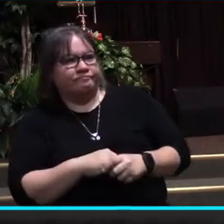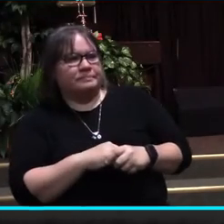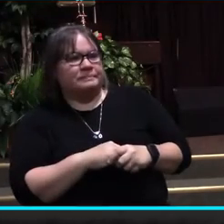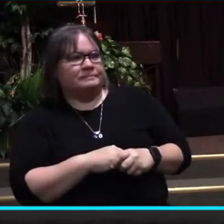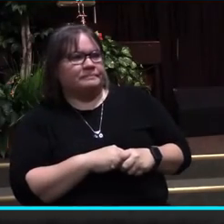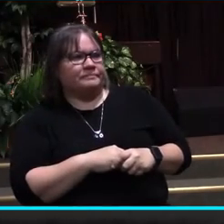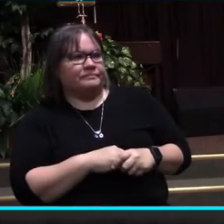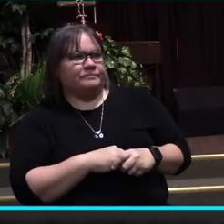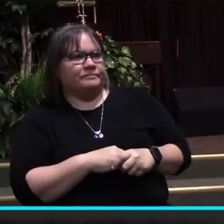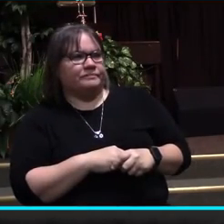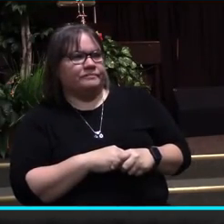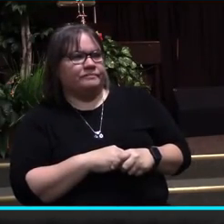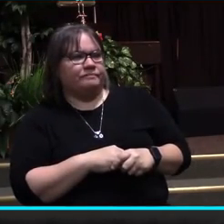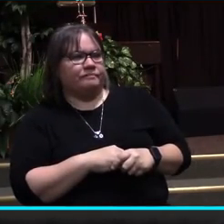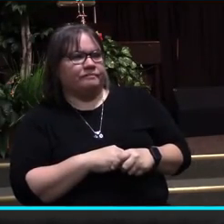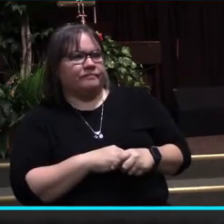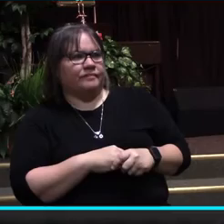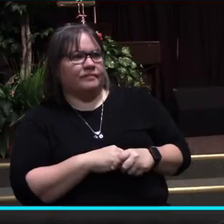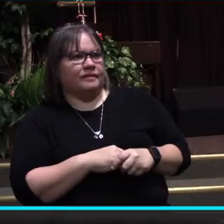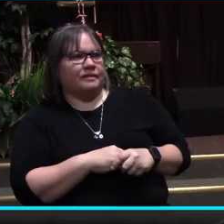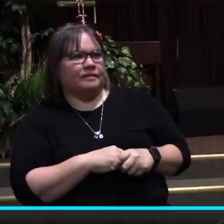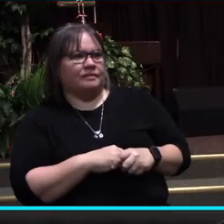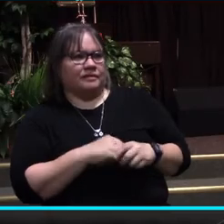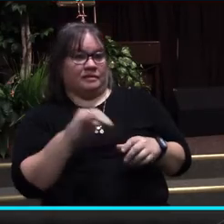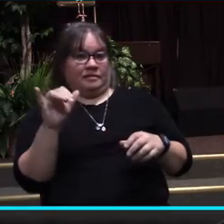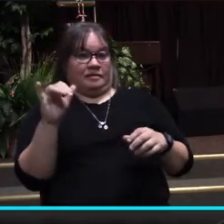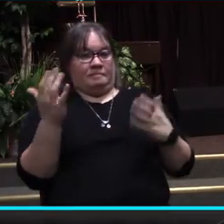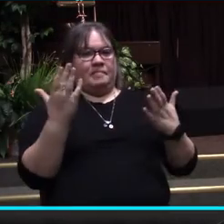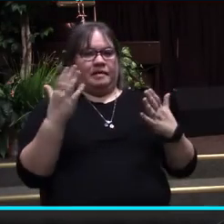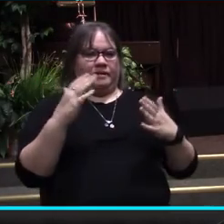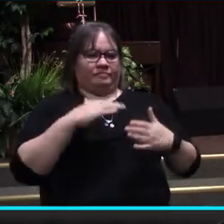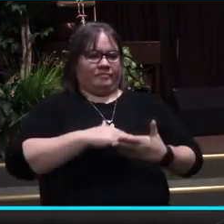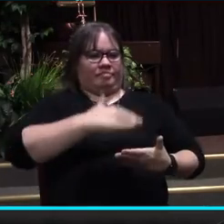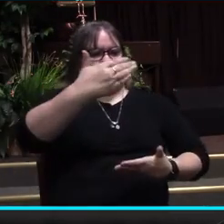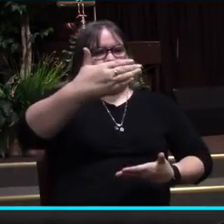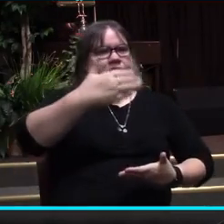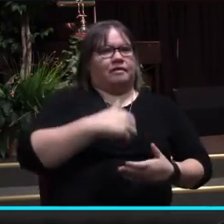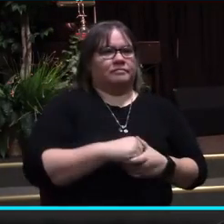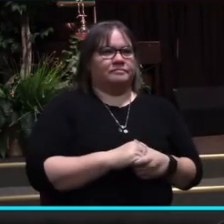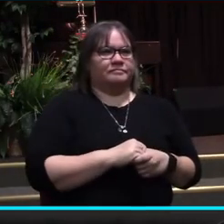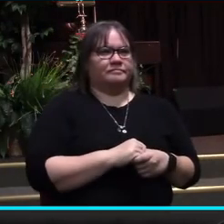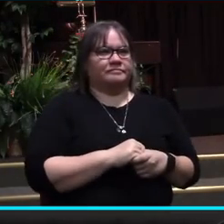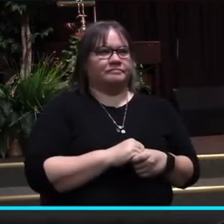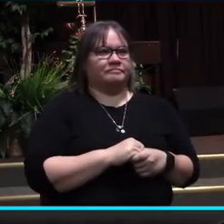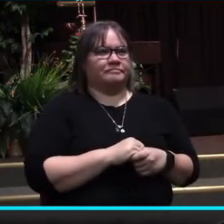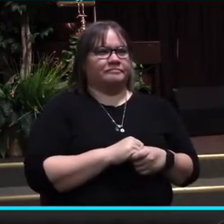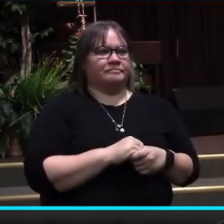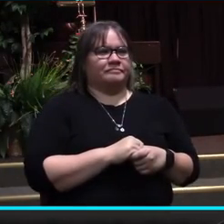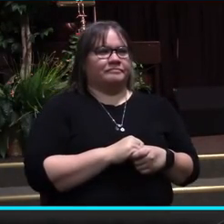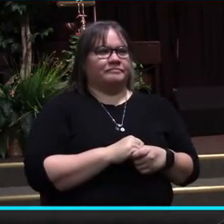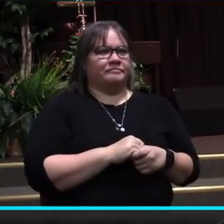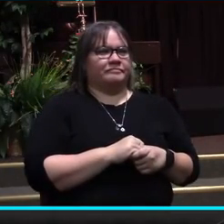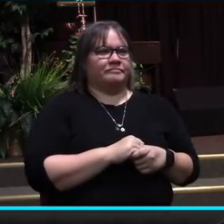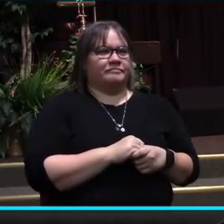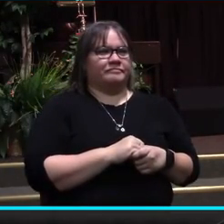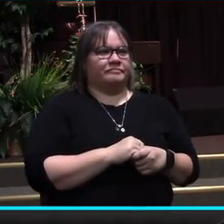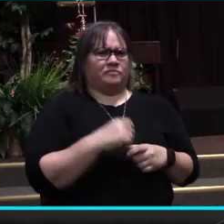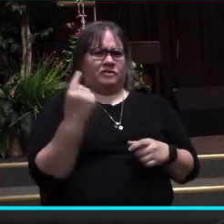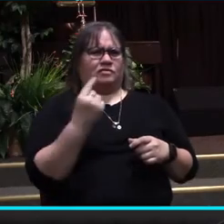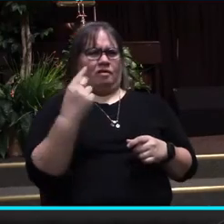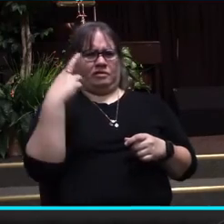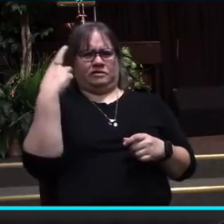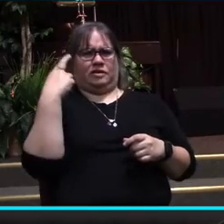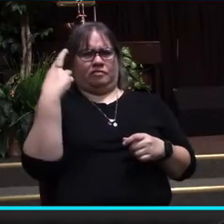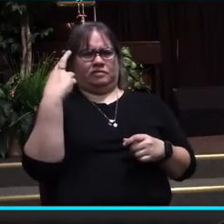You go all the way to something as intricate as a laptop computer. There is always a purpose